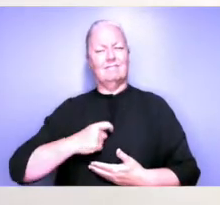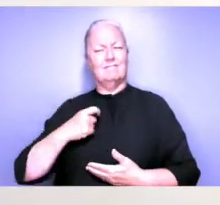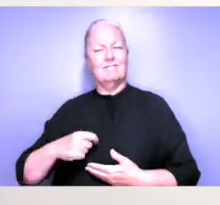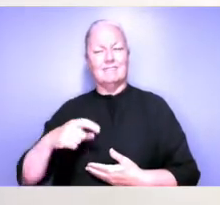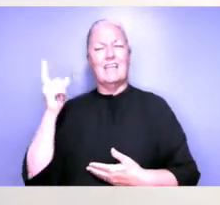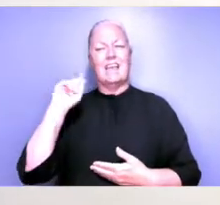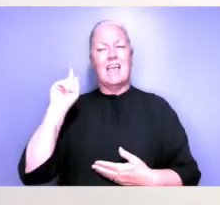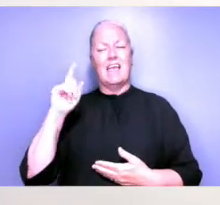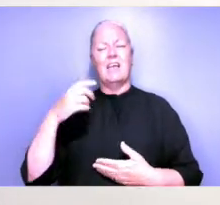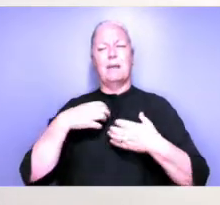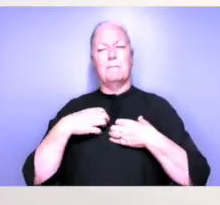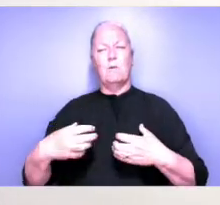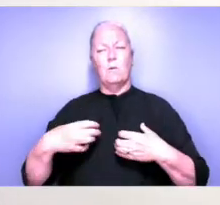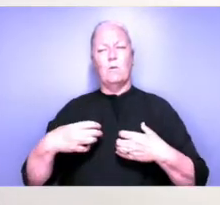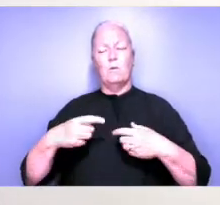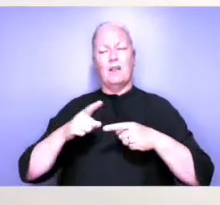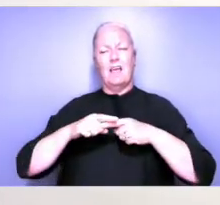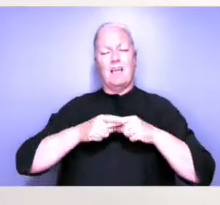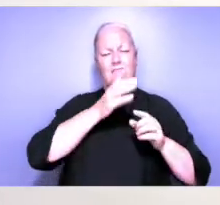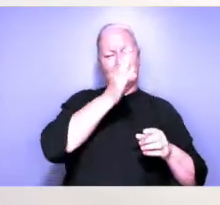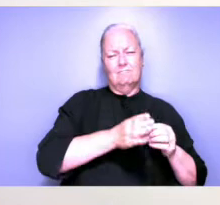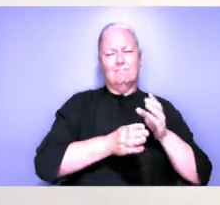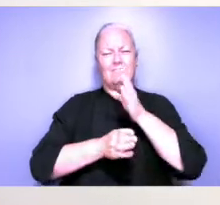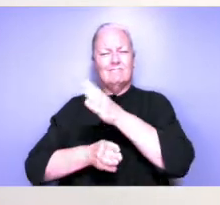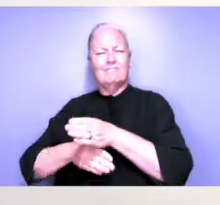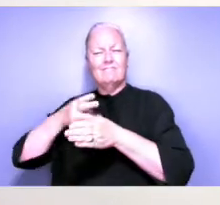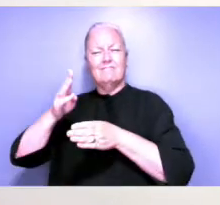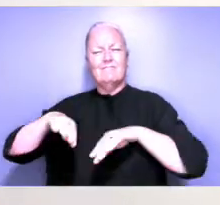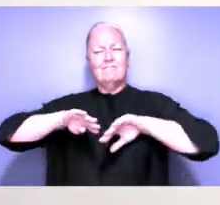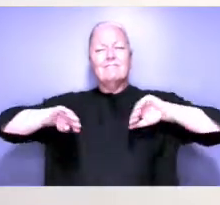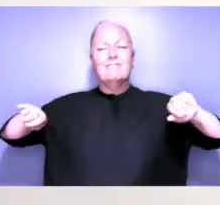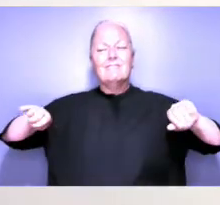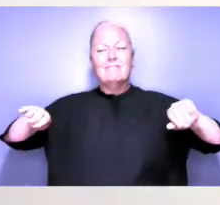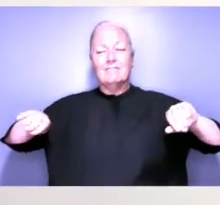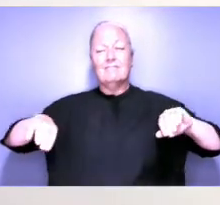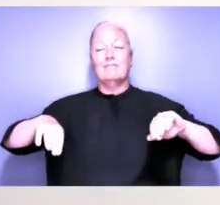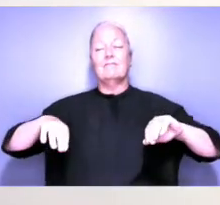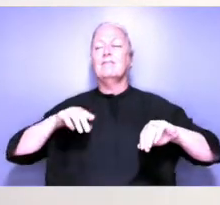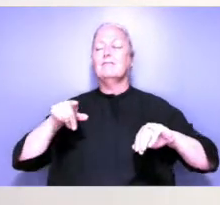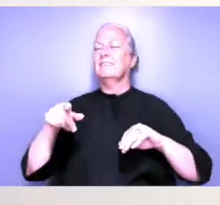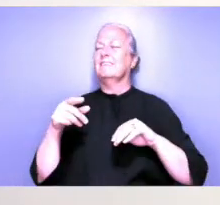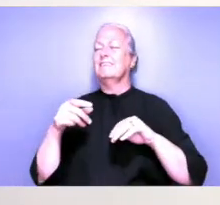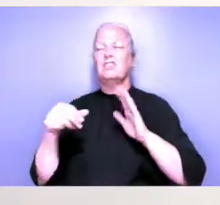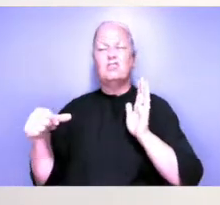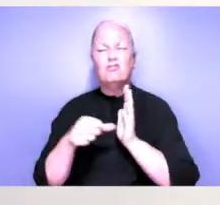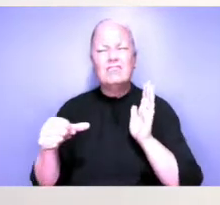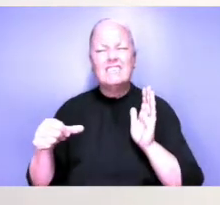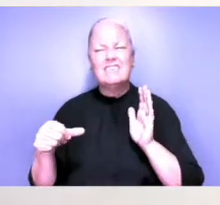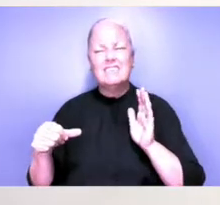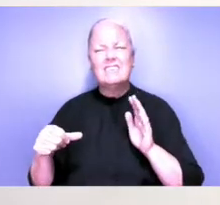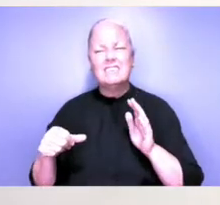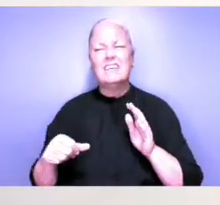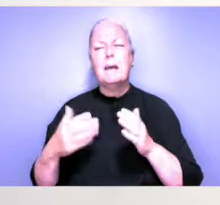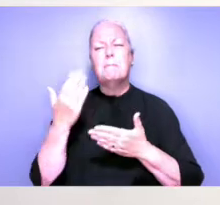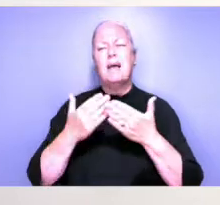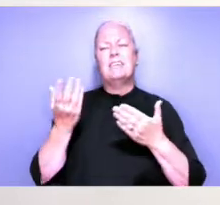more walled off from each other. And so the terms used are stricter, and it's kind of atomized